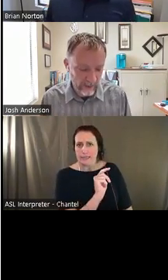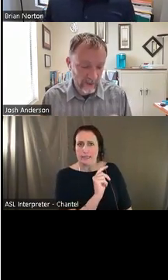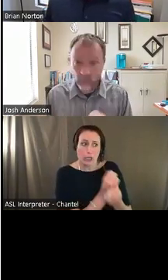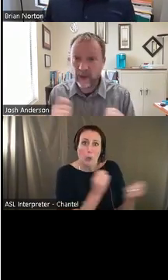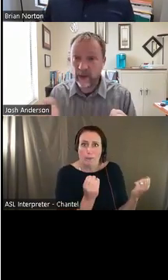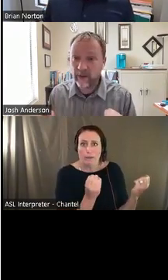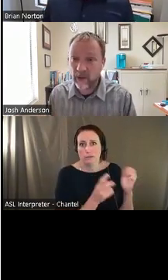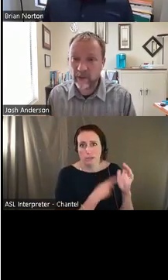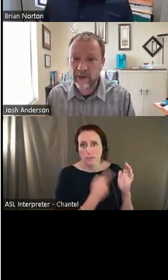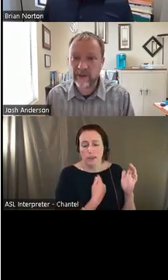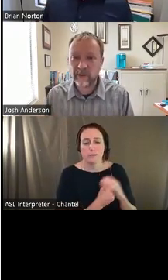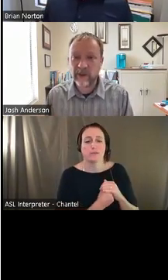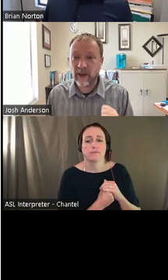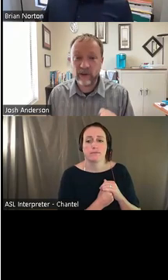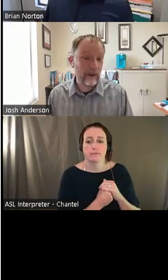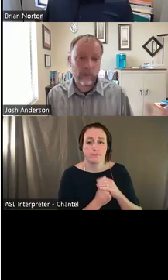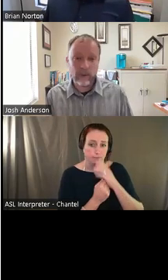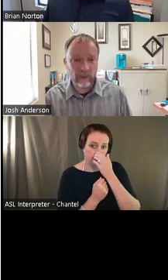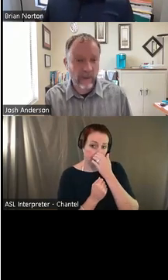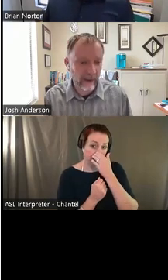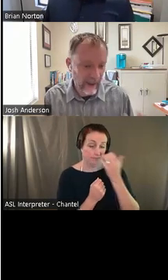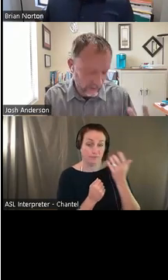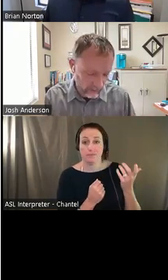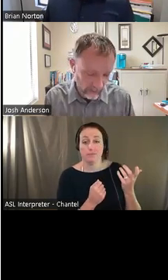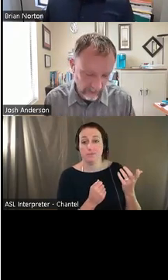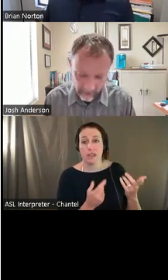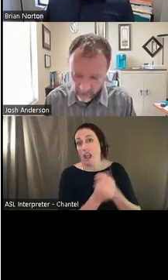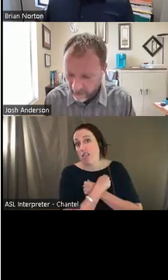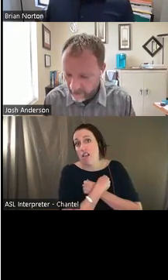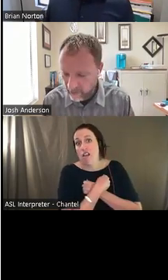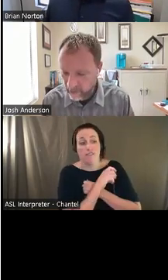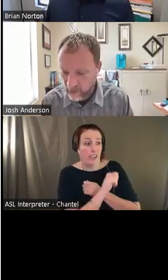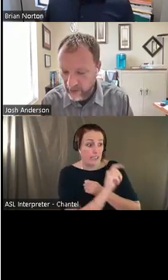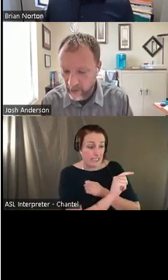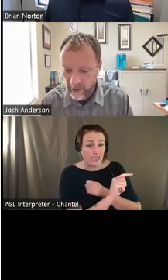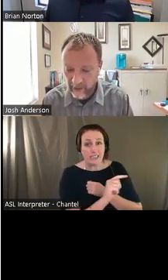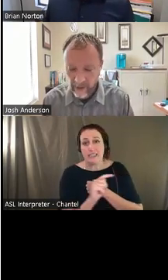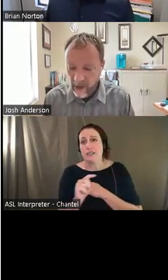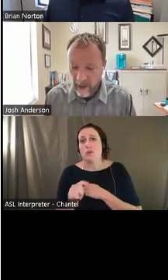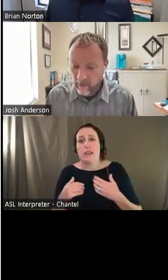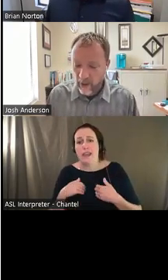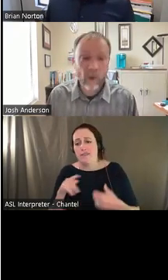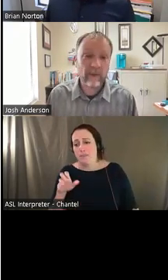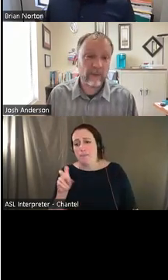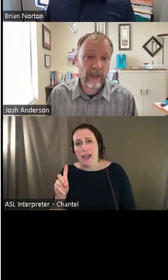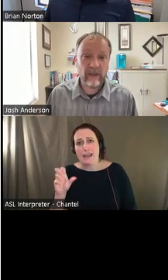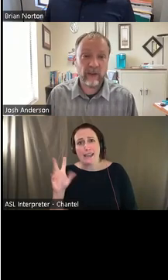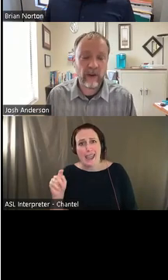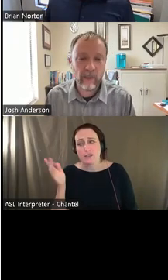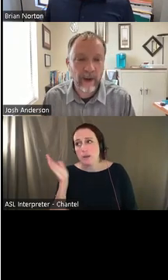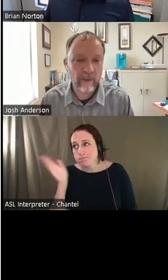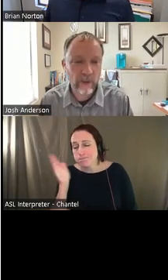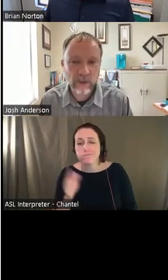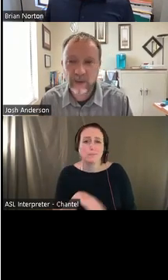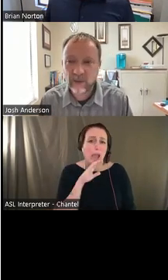the whole audience is, but we love talking about assistive technology. I do a weekly podcast as well as like another podcast, just talking about it. My wife hates